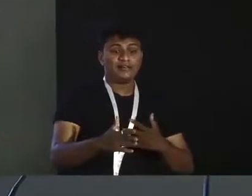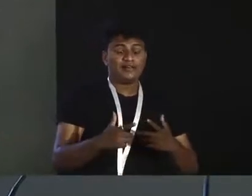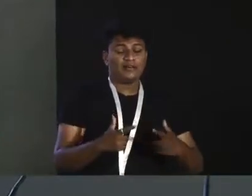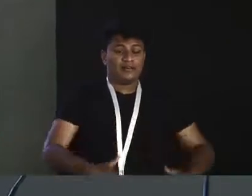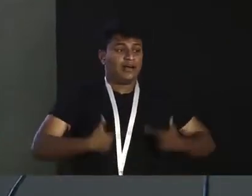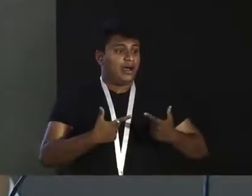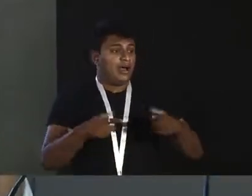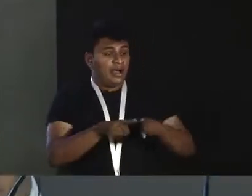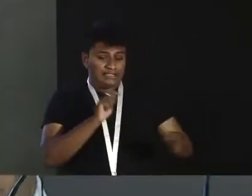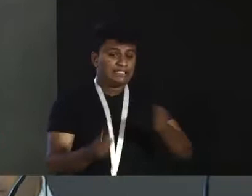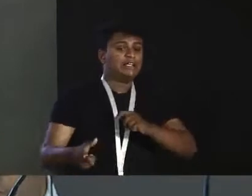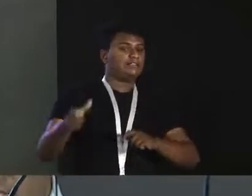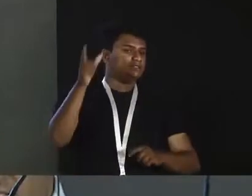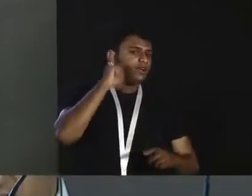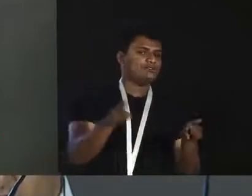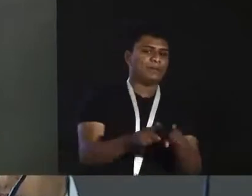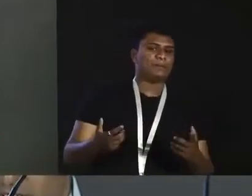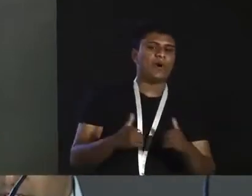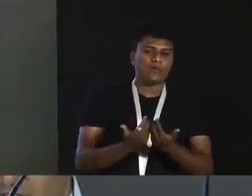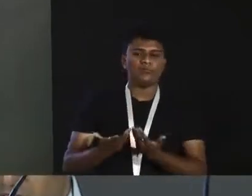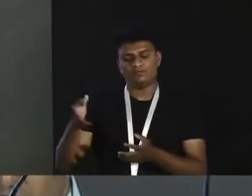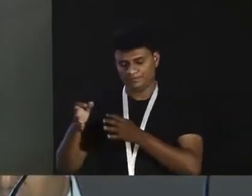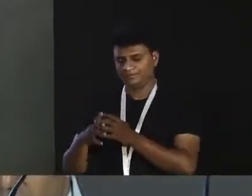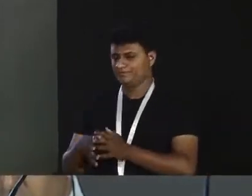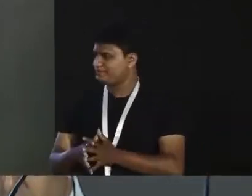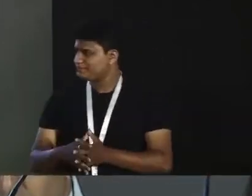That's the simplest way to put it. Okay.